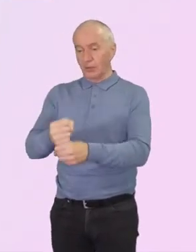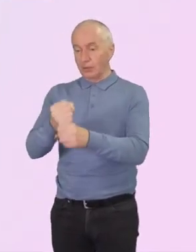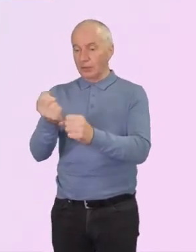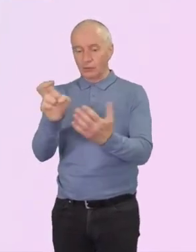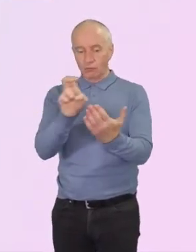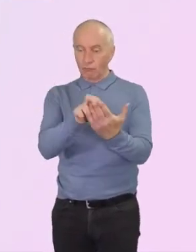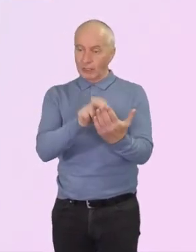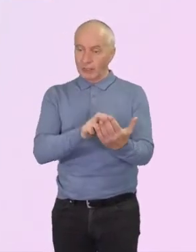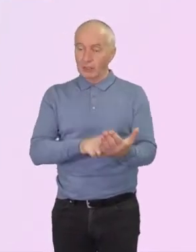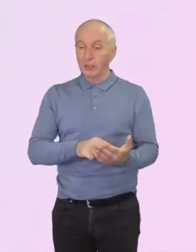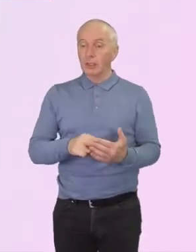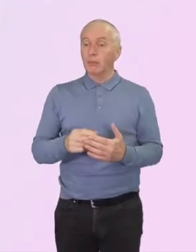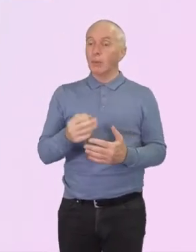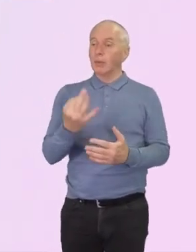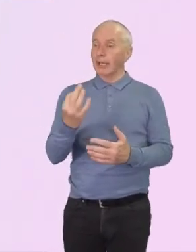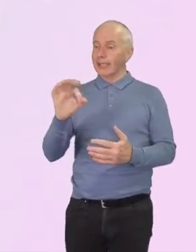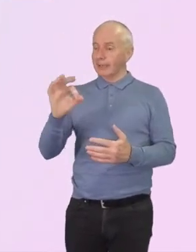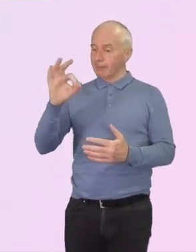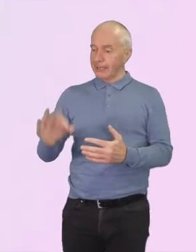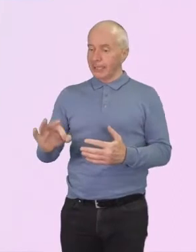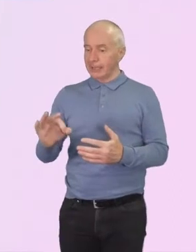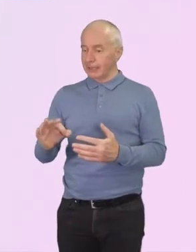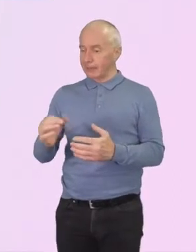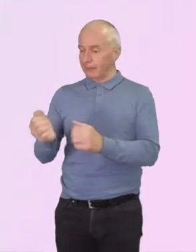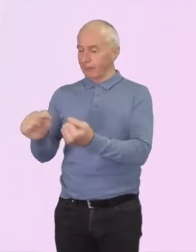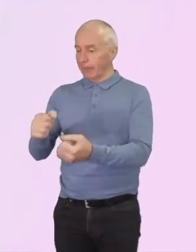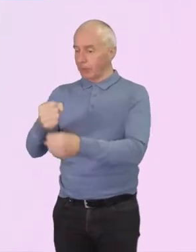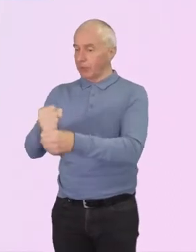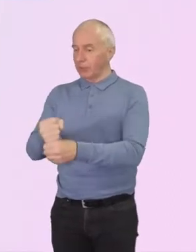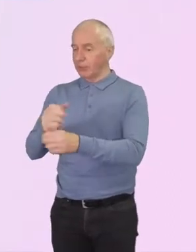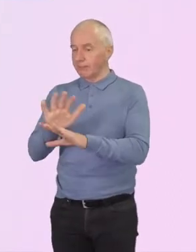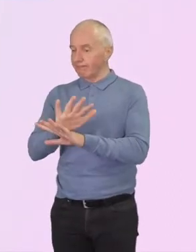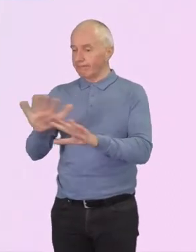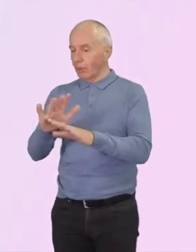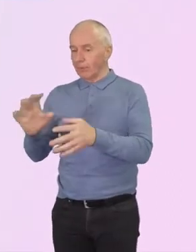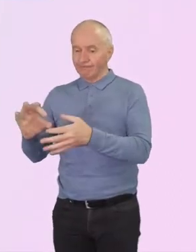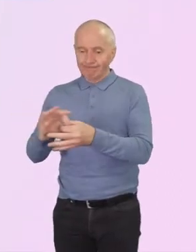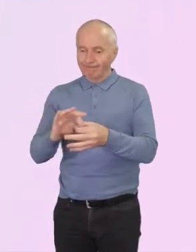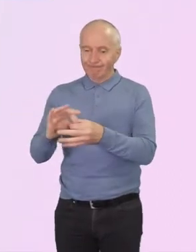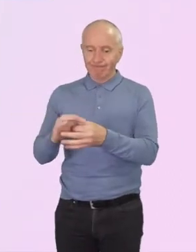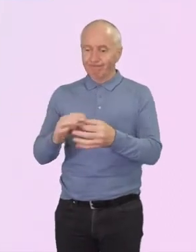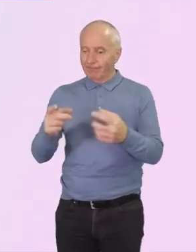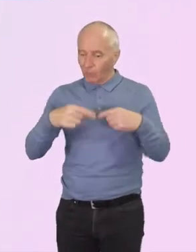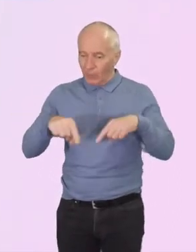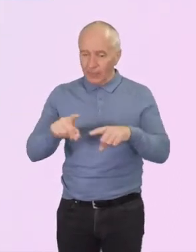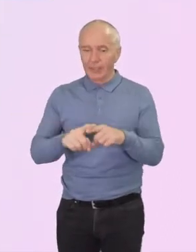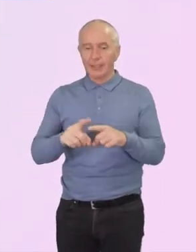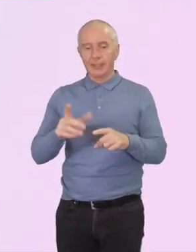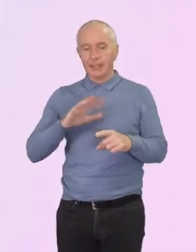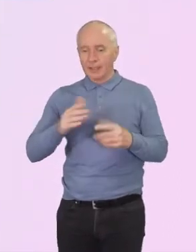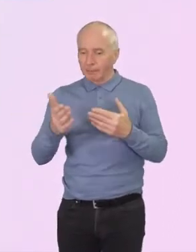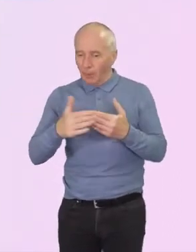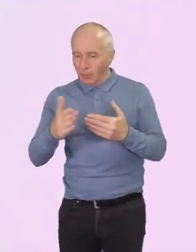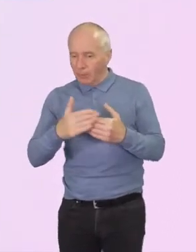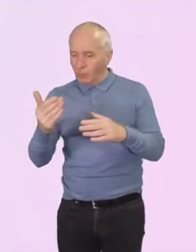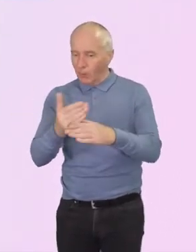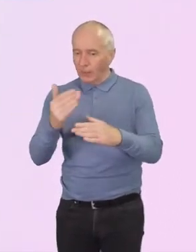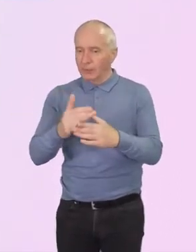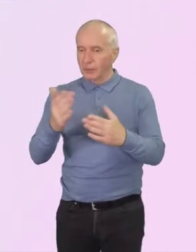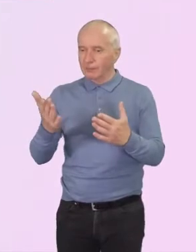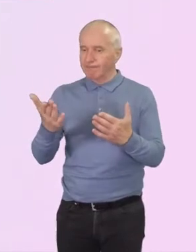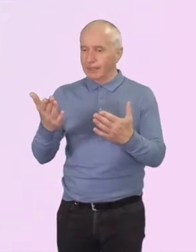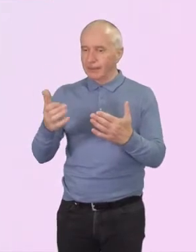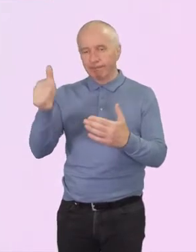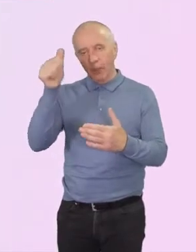of Baptist churches not engaged in eco church at all we still have a way to go to raise awareness which leads me to finish